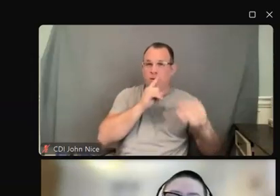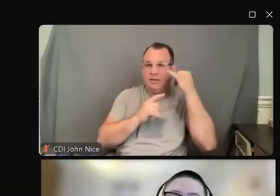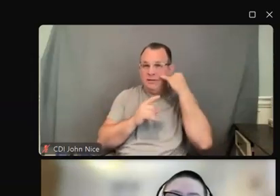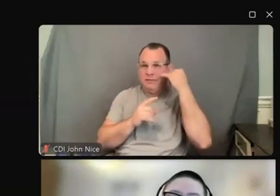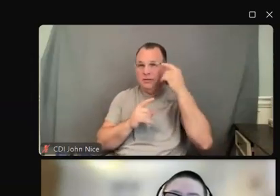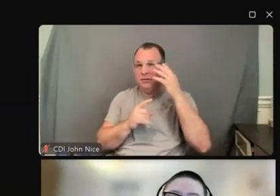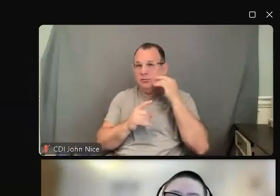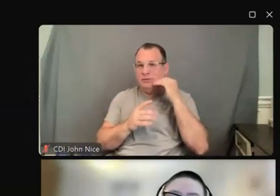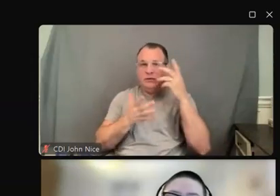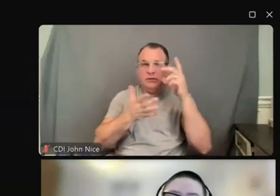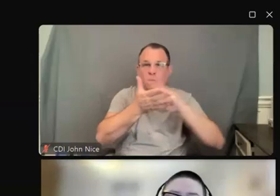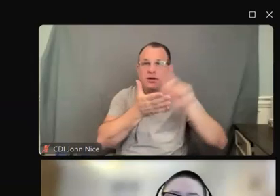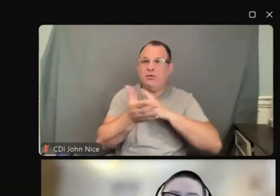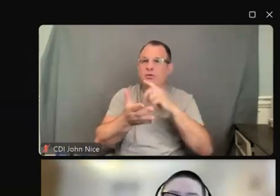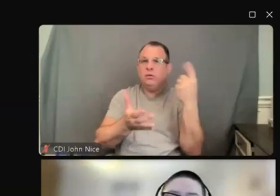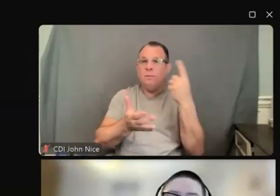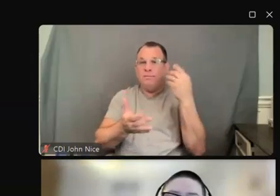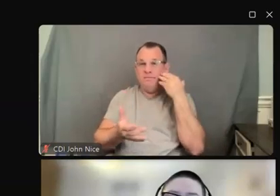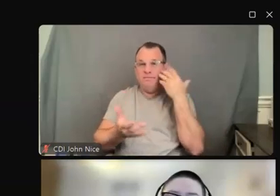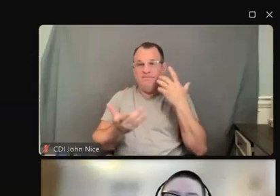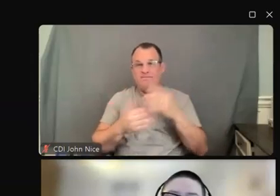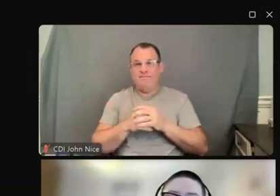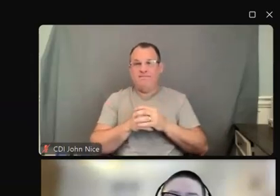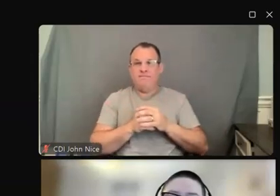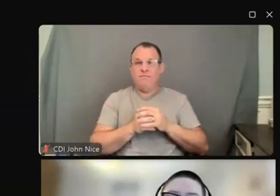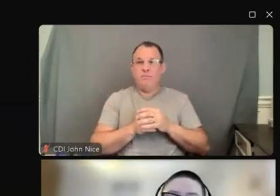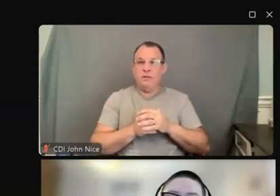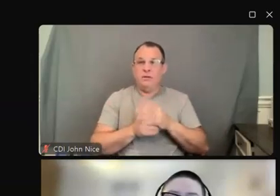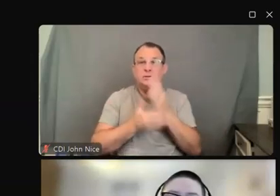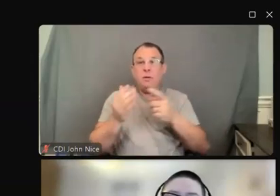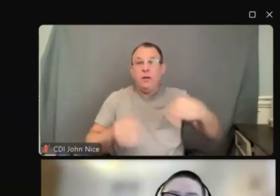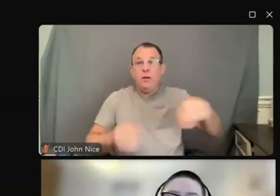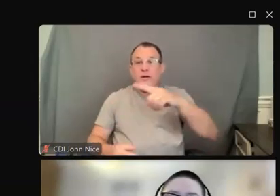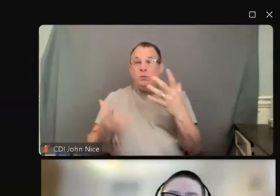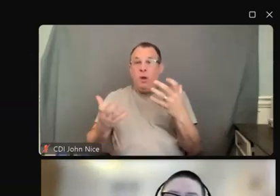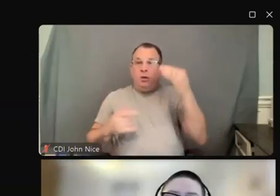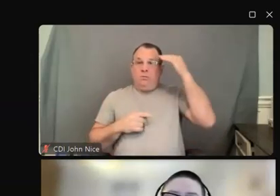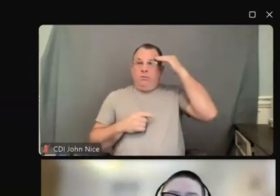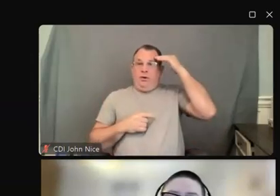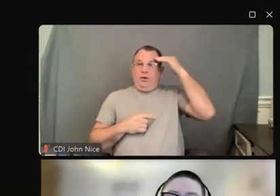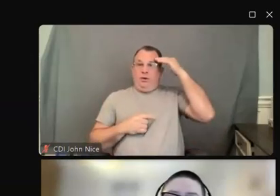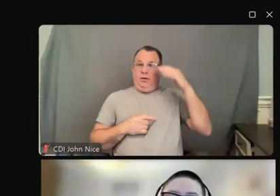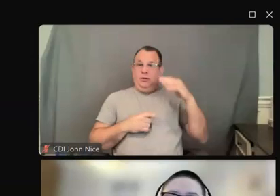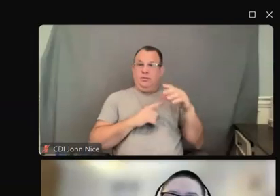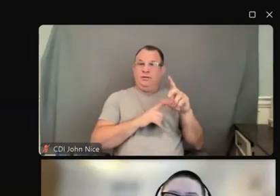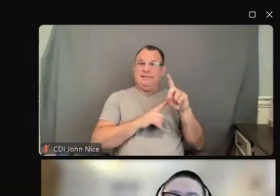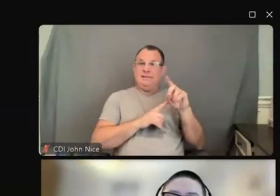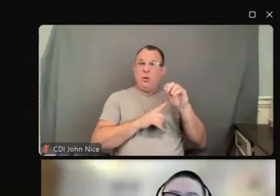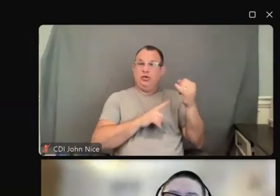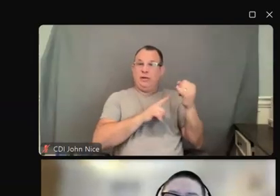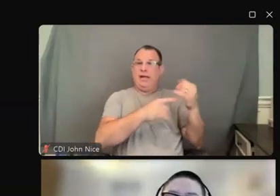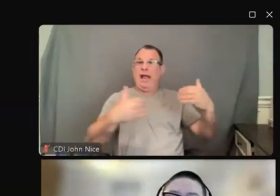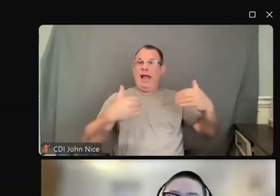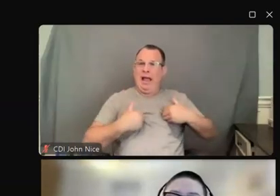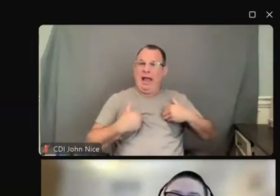disability. So some of you may be aware that the Department of Justice does have that authority and